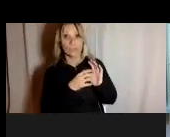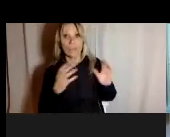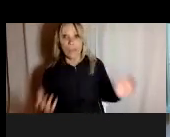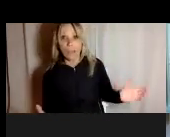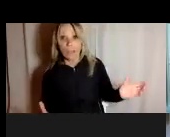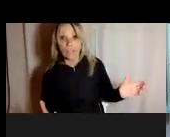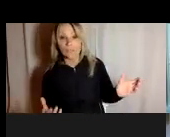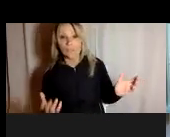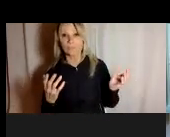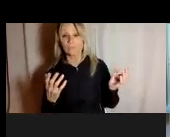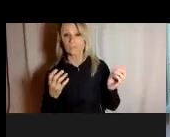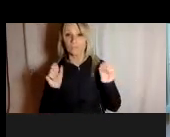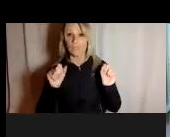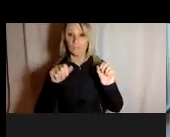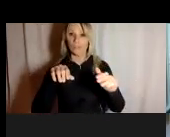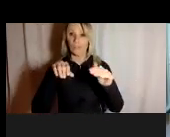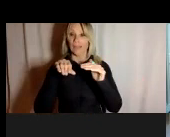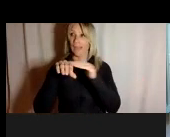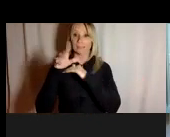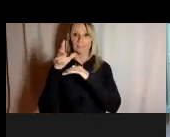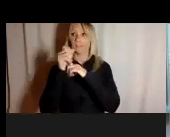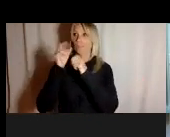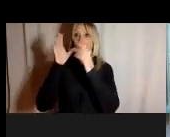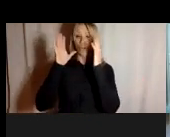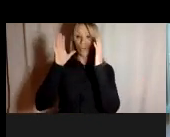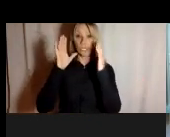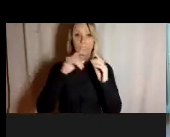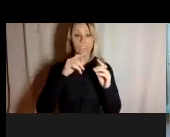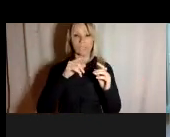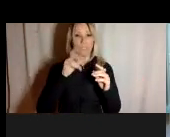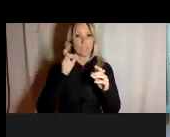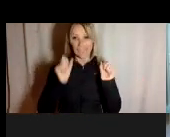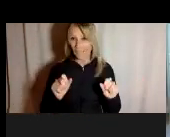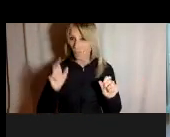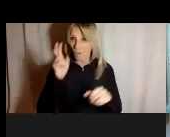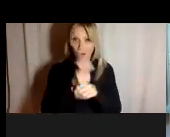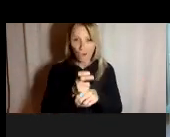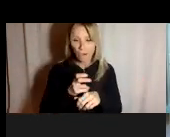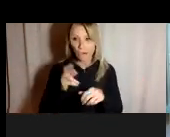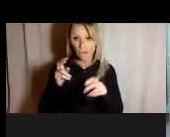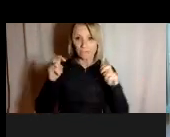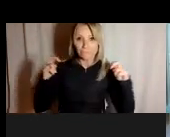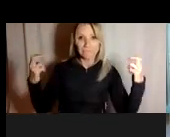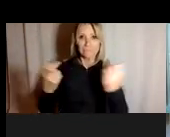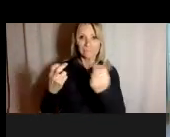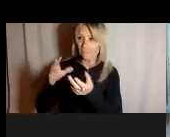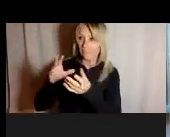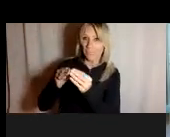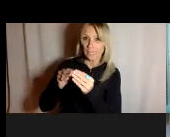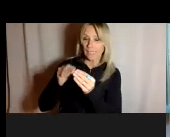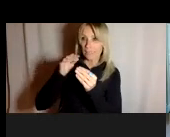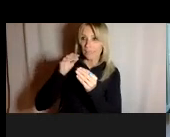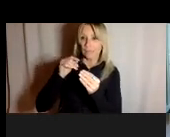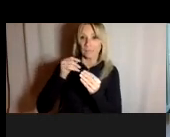and it could be really hard sitting in a meeting to want to act to feel confident advocating for our kid that could be